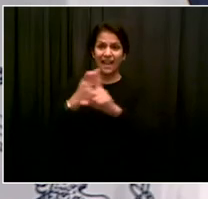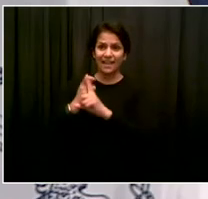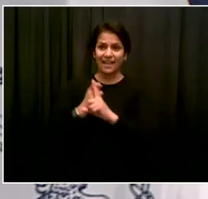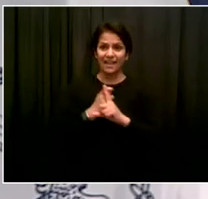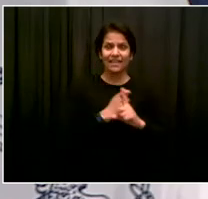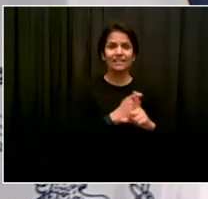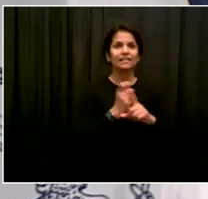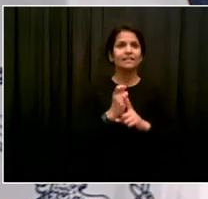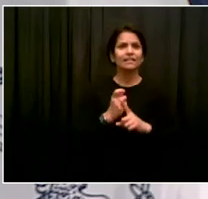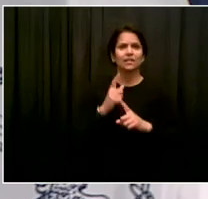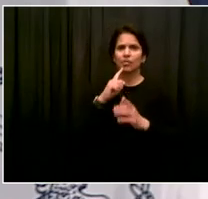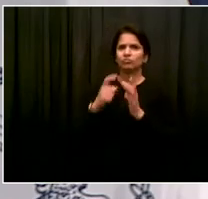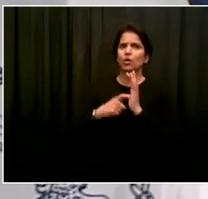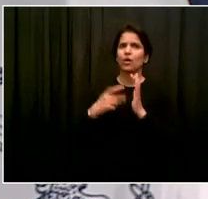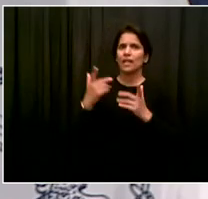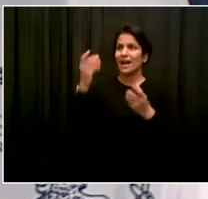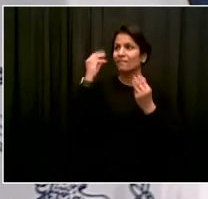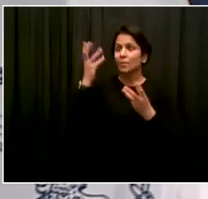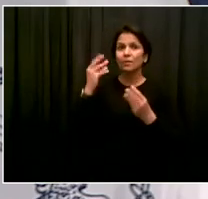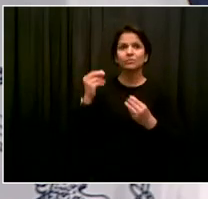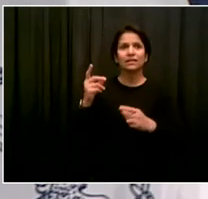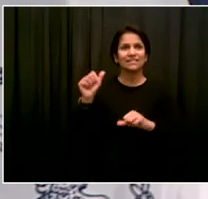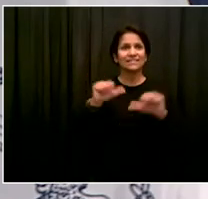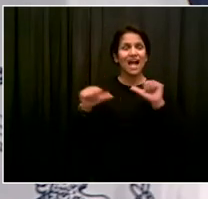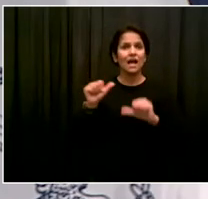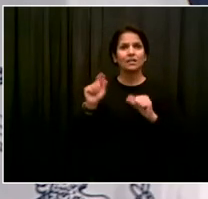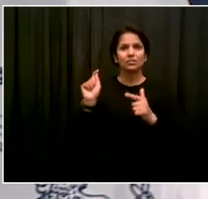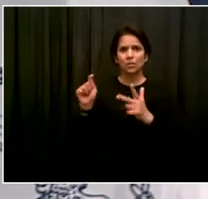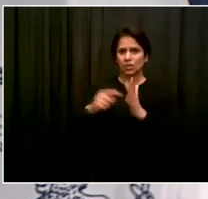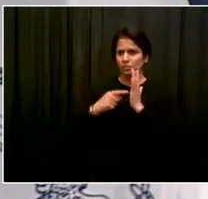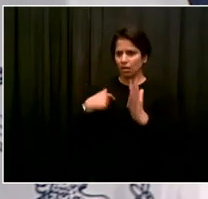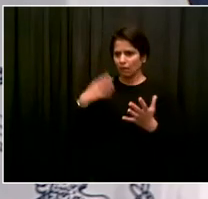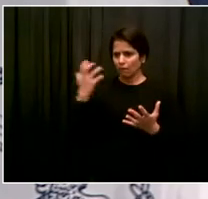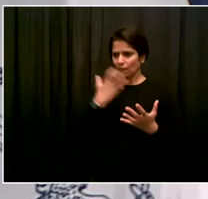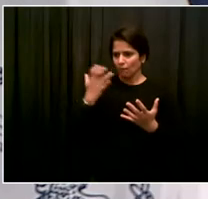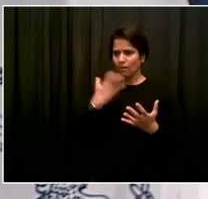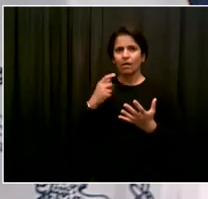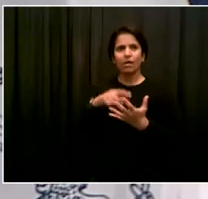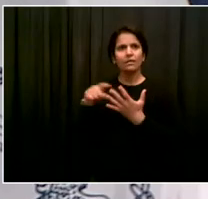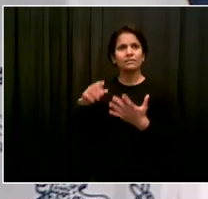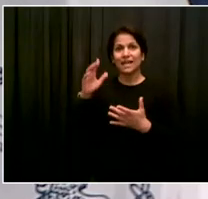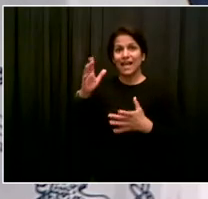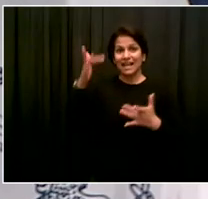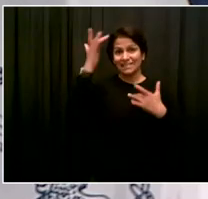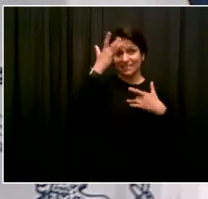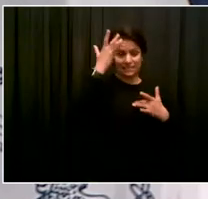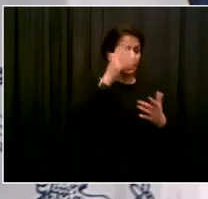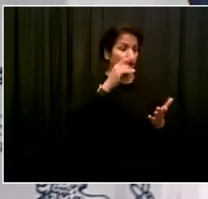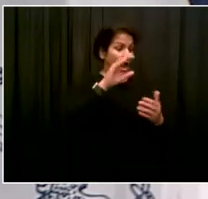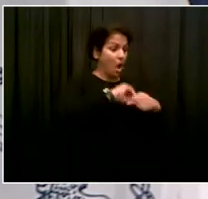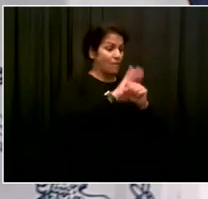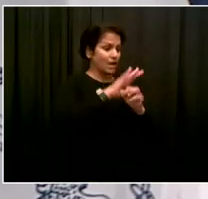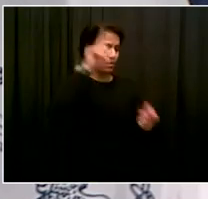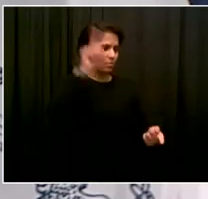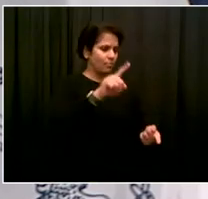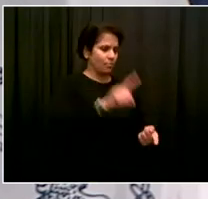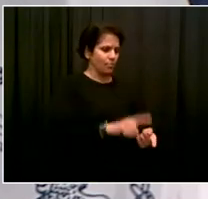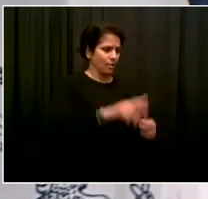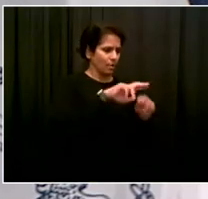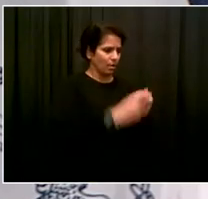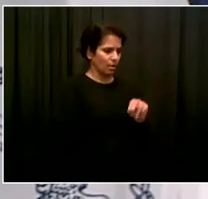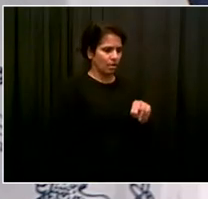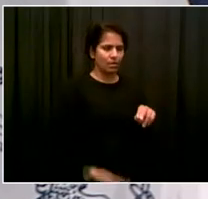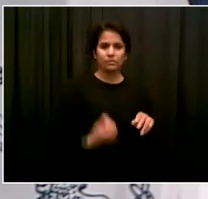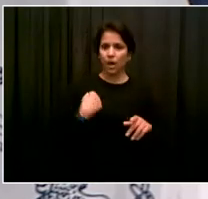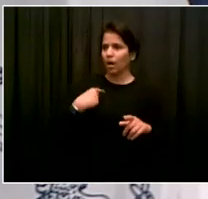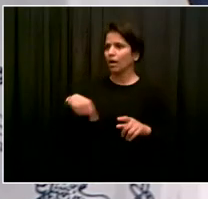cases are plummeting. Thank God we're not out of the woods. The variants are still out there. I'll give all the qualifiers. I know Dr. Varma, Dr. Choksi are